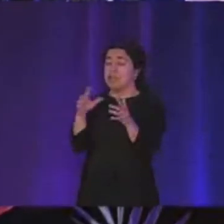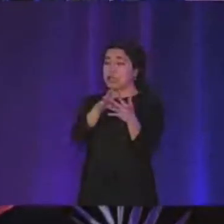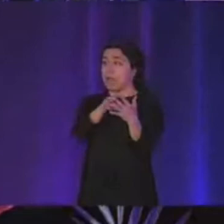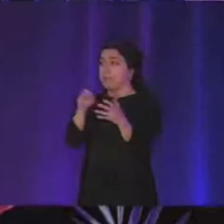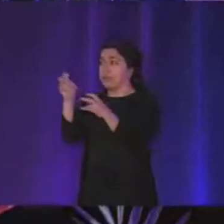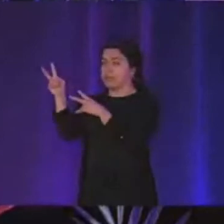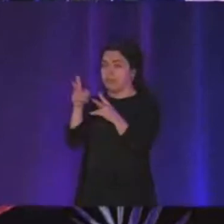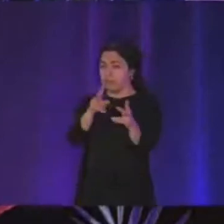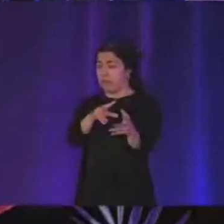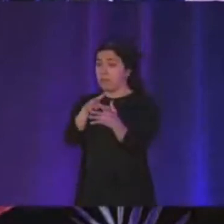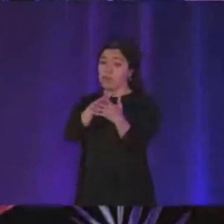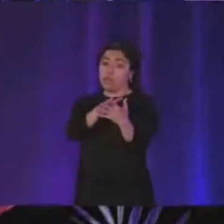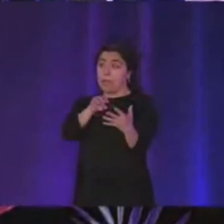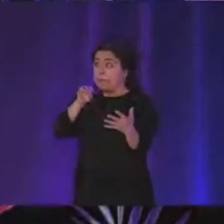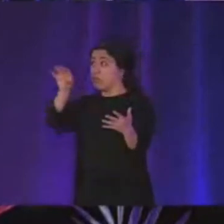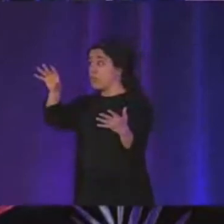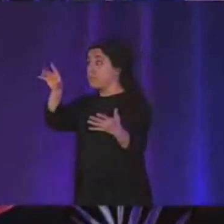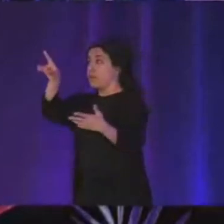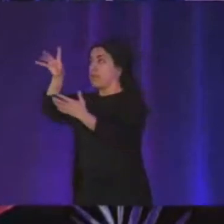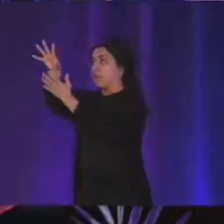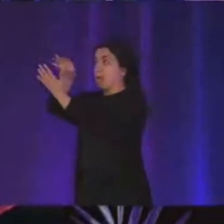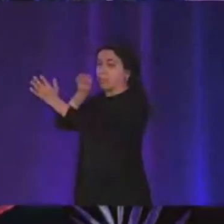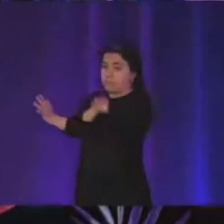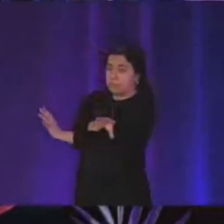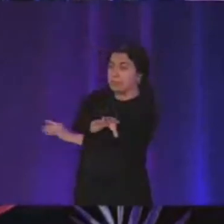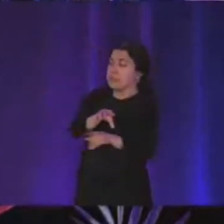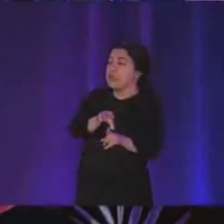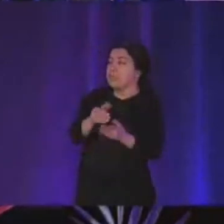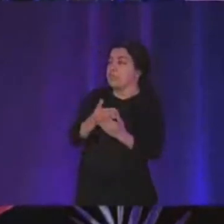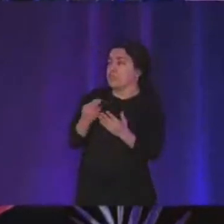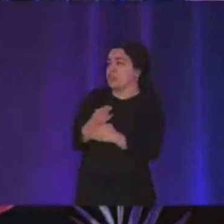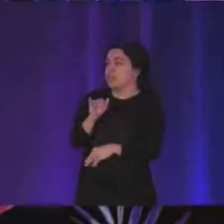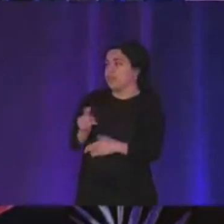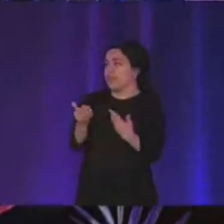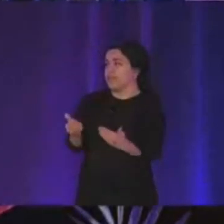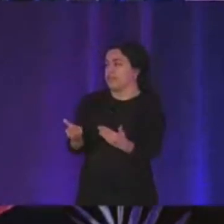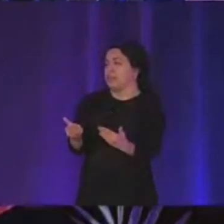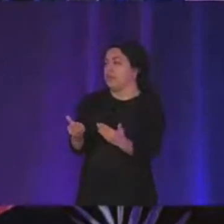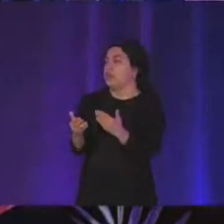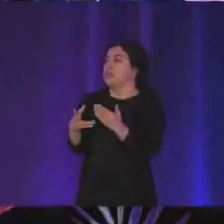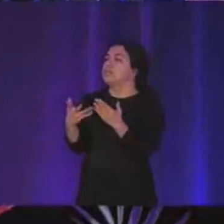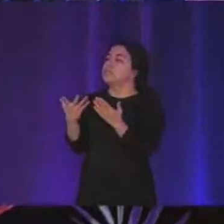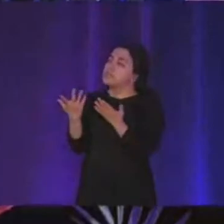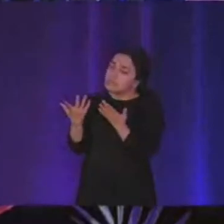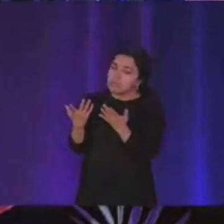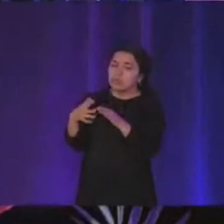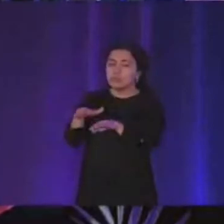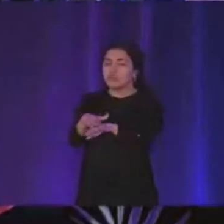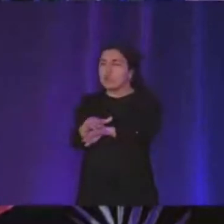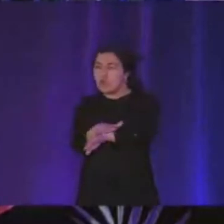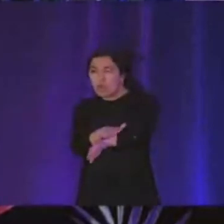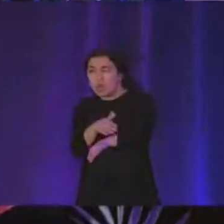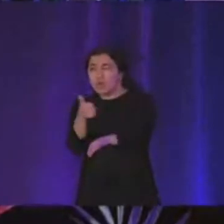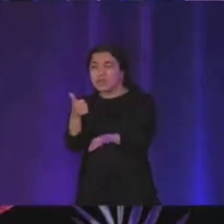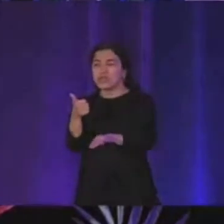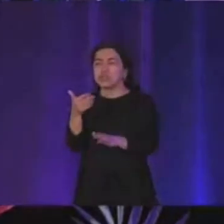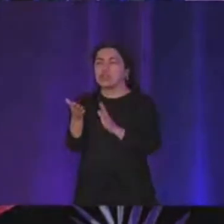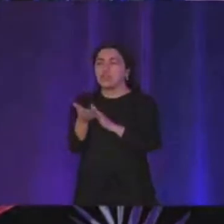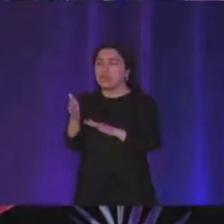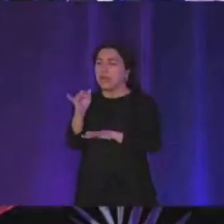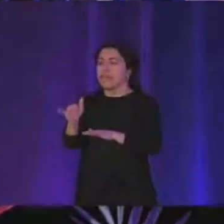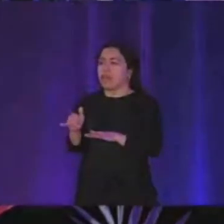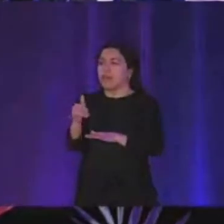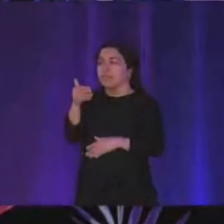in order to be able to use it so in practice it's like uh slower to uh run uh this